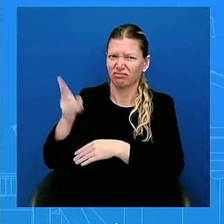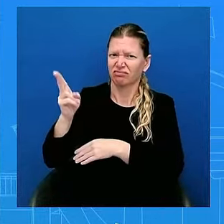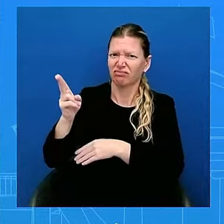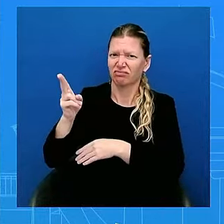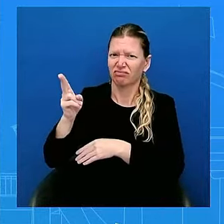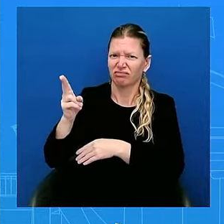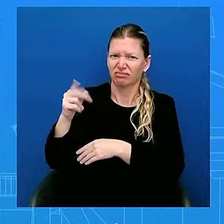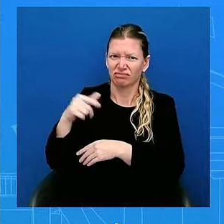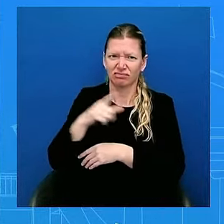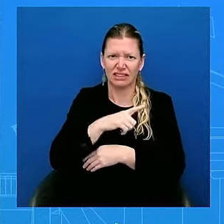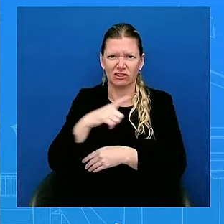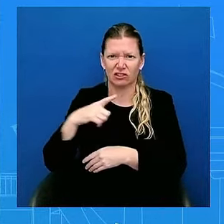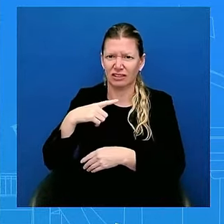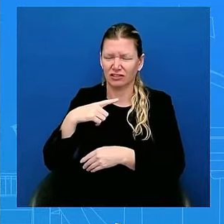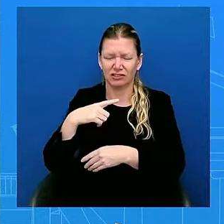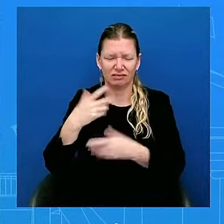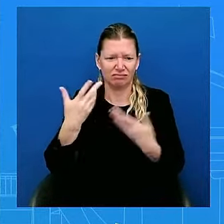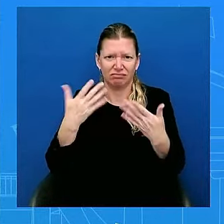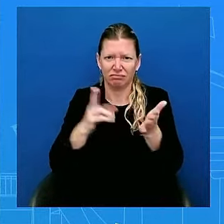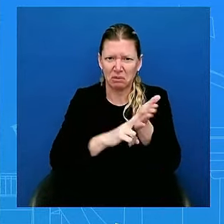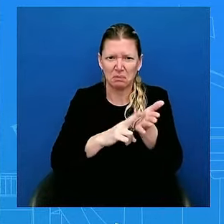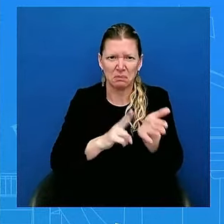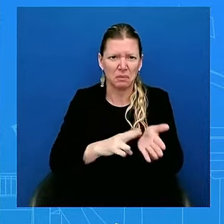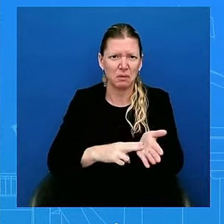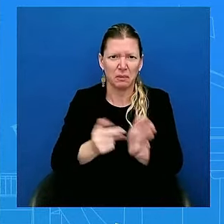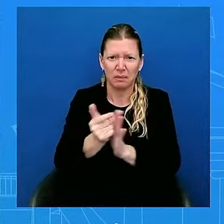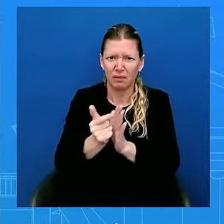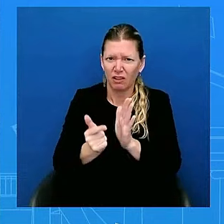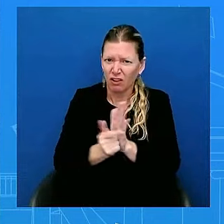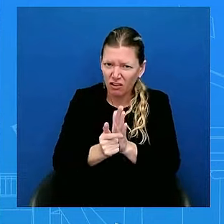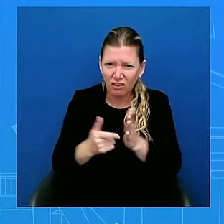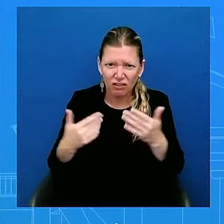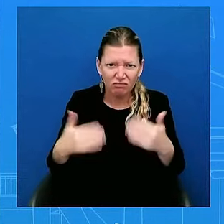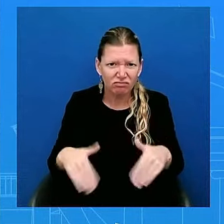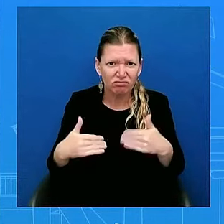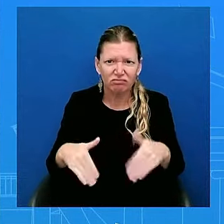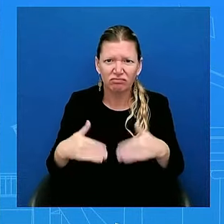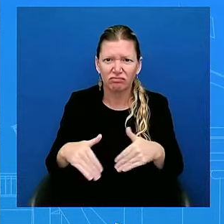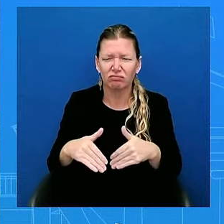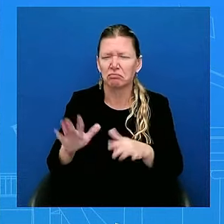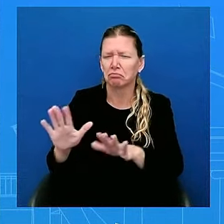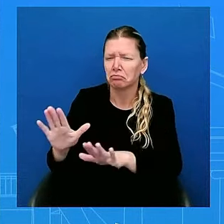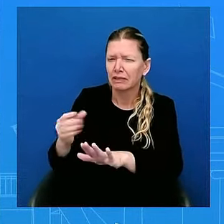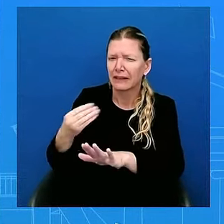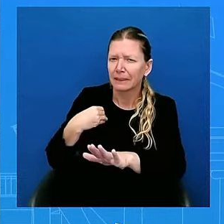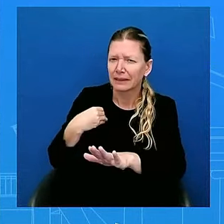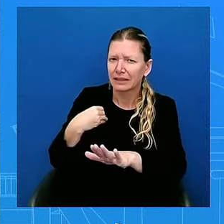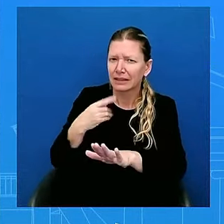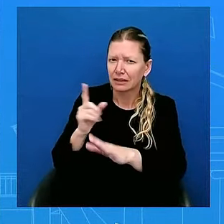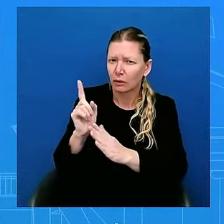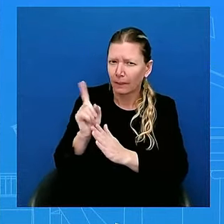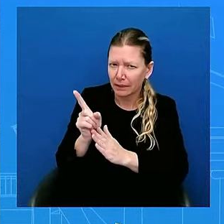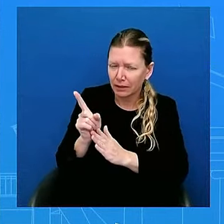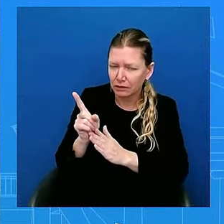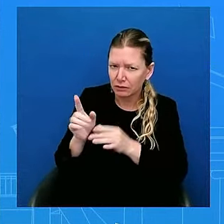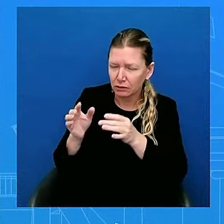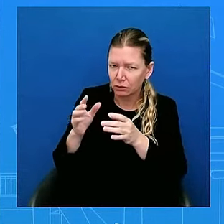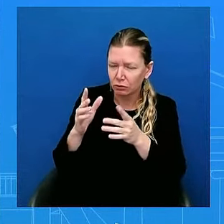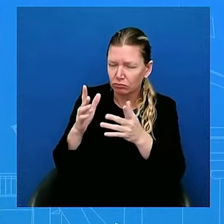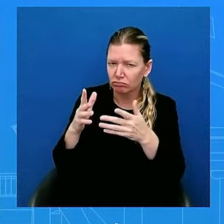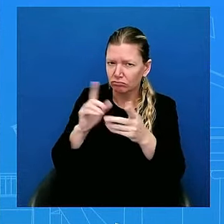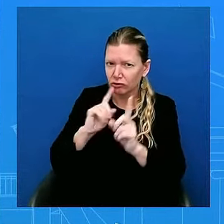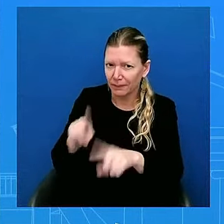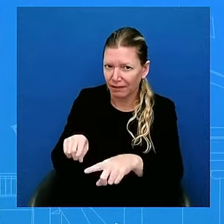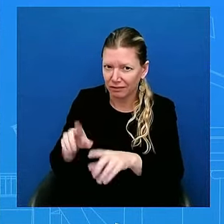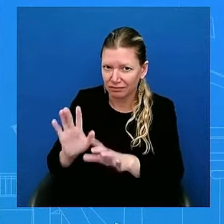to actually warm up into the answer. So, look, the President has gotten a lot done. Historic amount